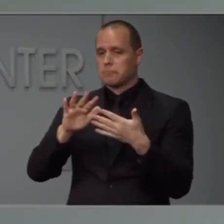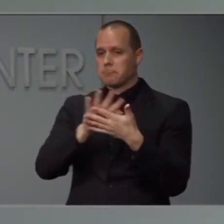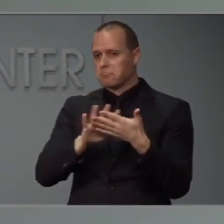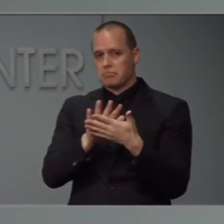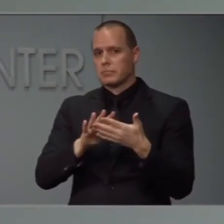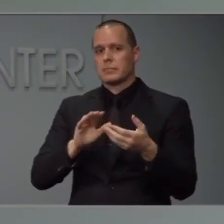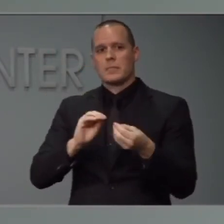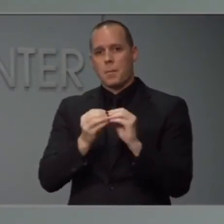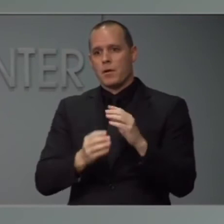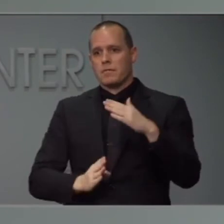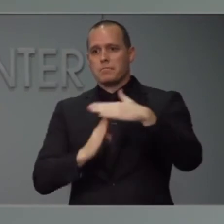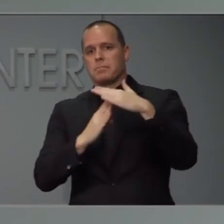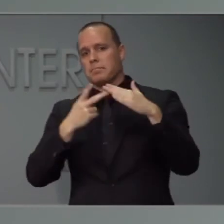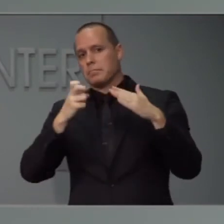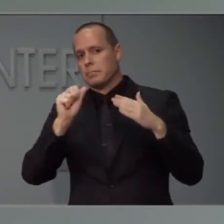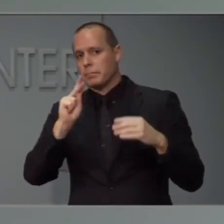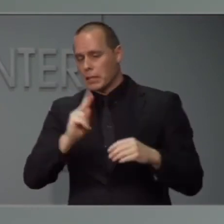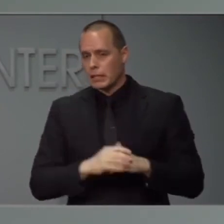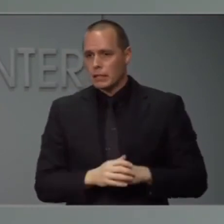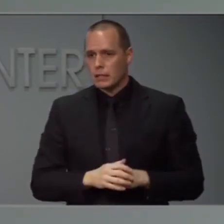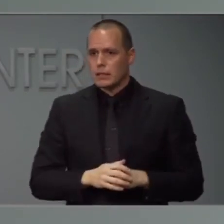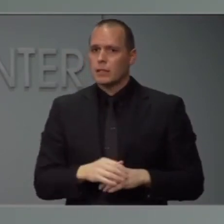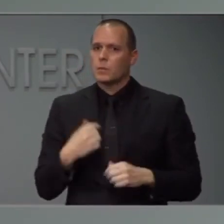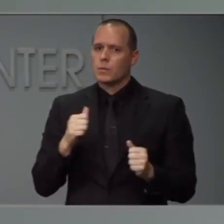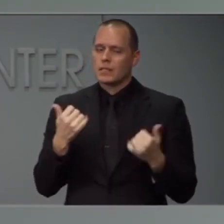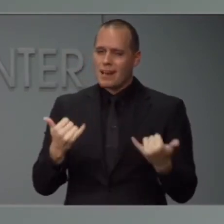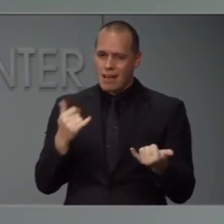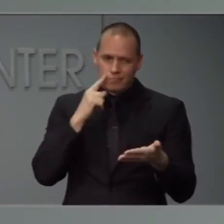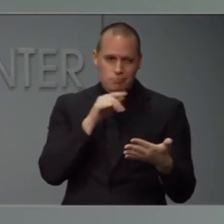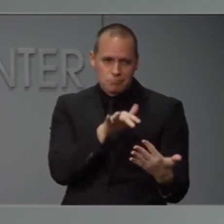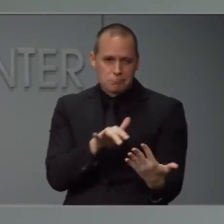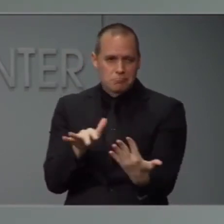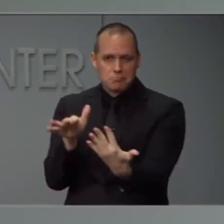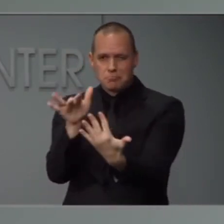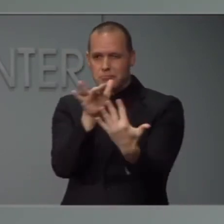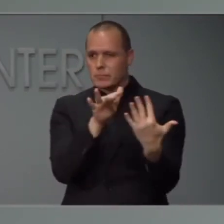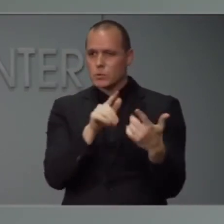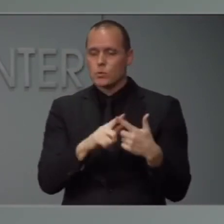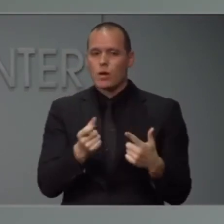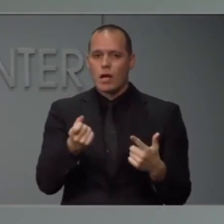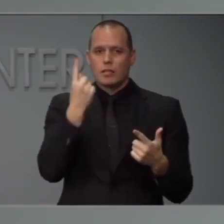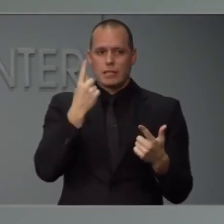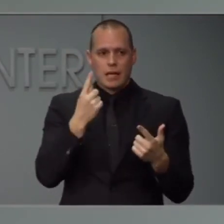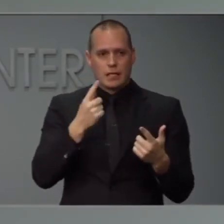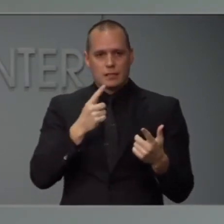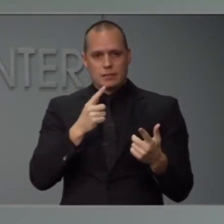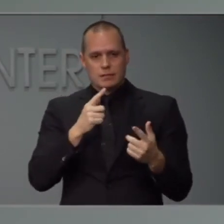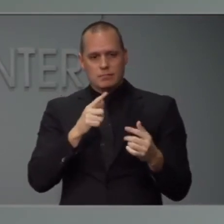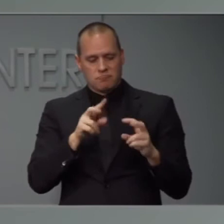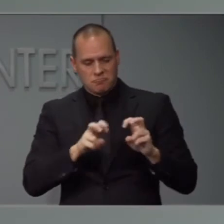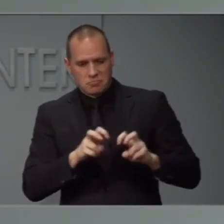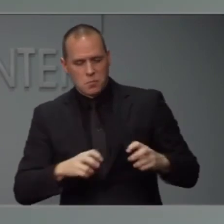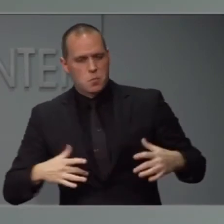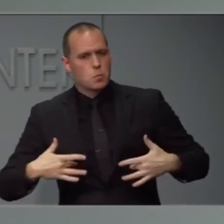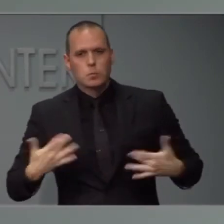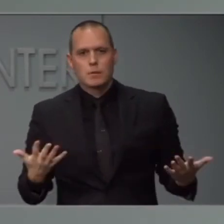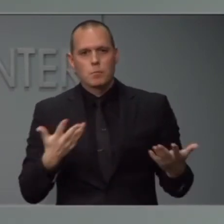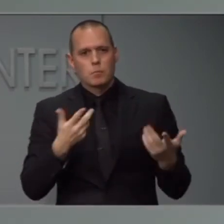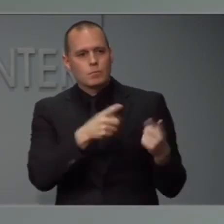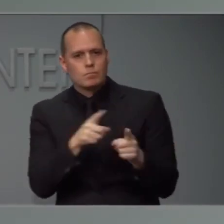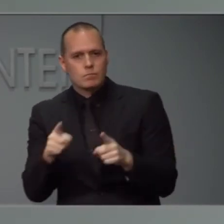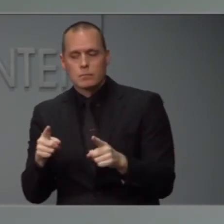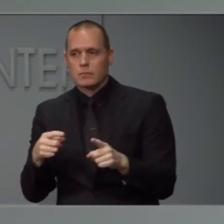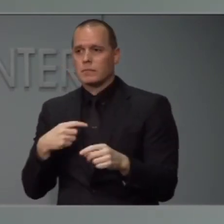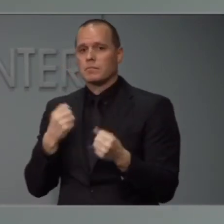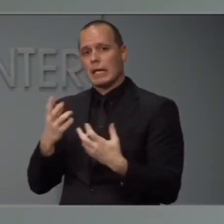and weeks to try to give us as much certainty as we can to understand this. We're working with a number of data